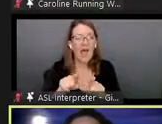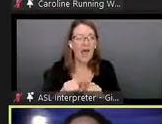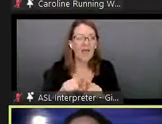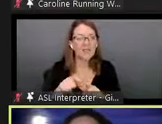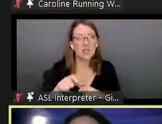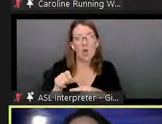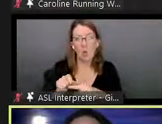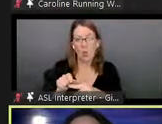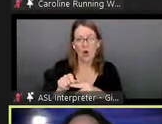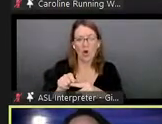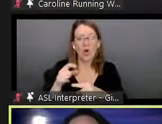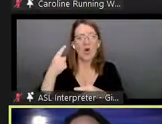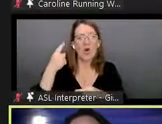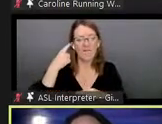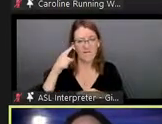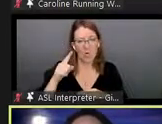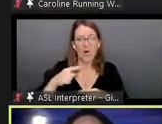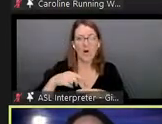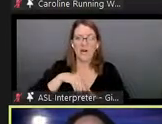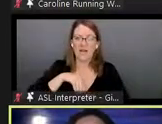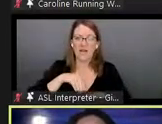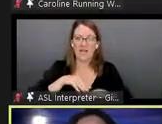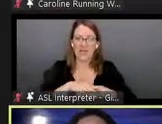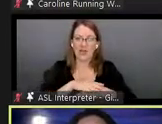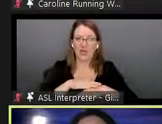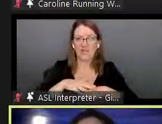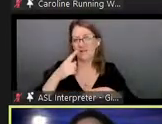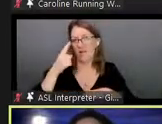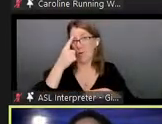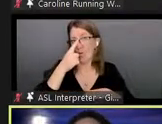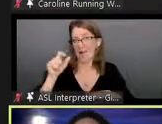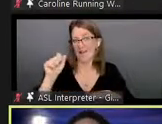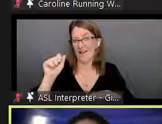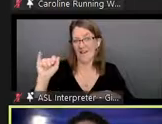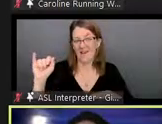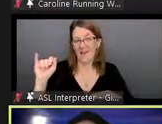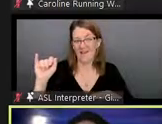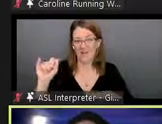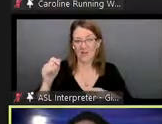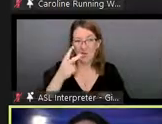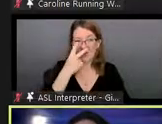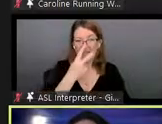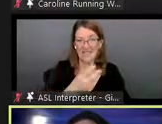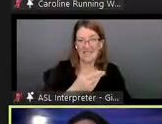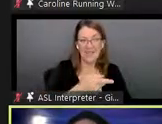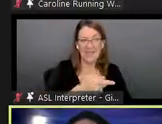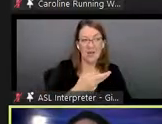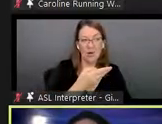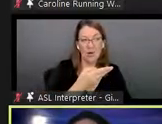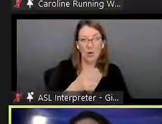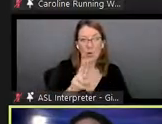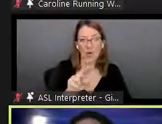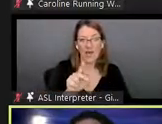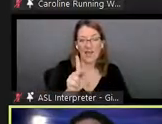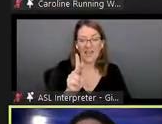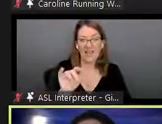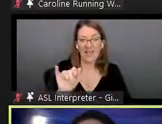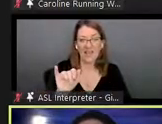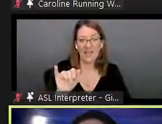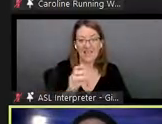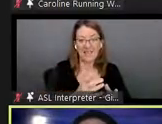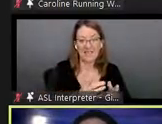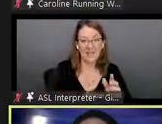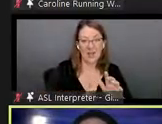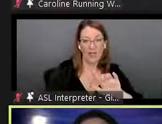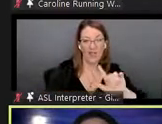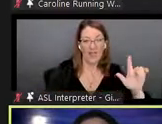for indigenous hawaiian ai um so you see the the the hua ki'i slide here on the left that ika aka